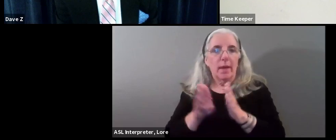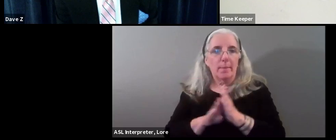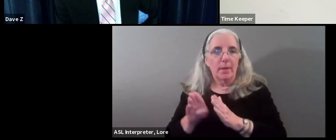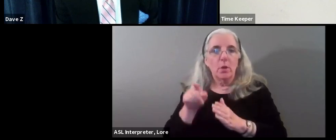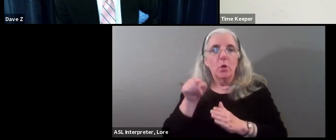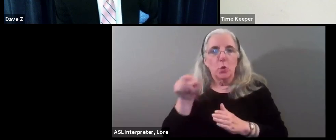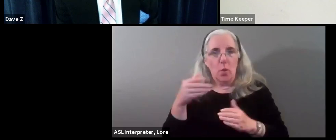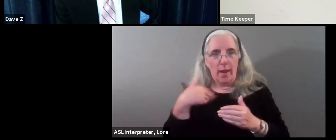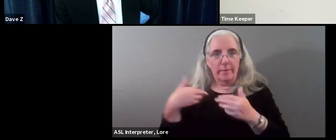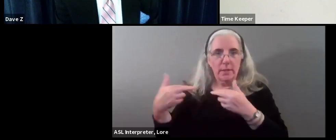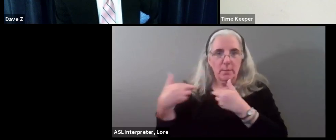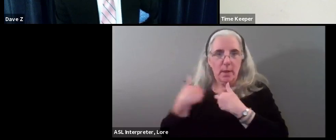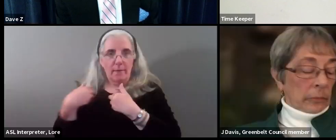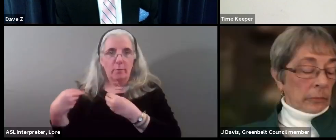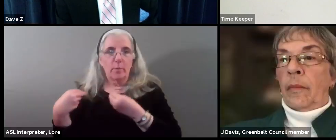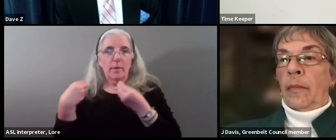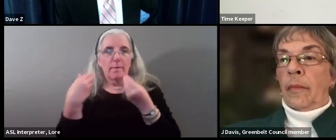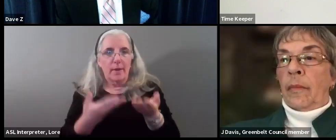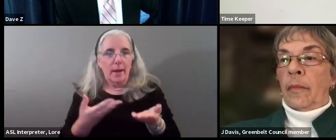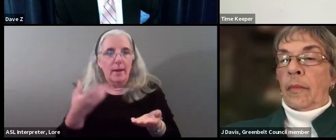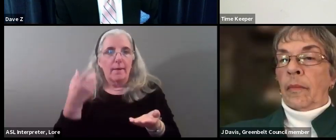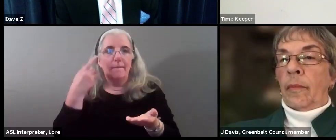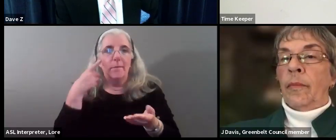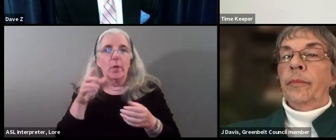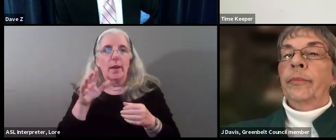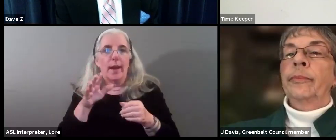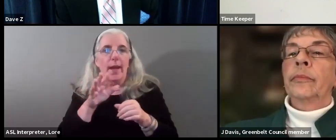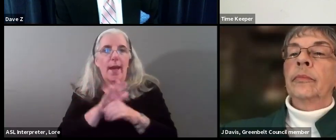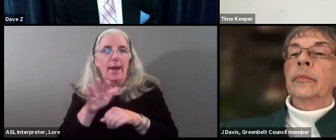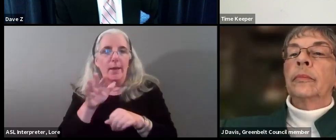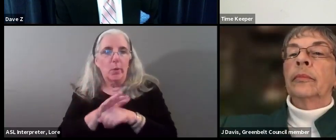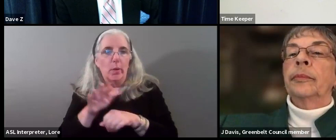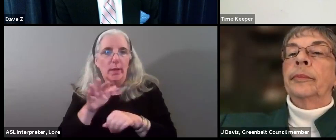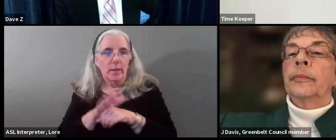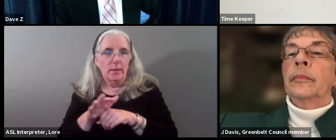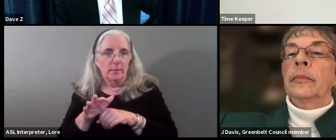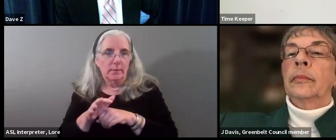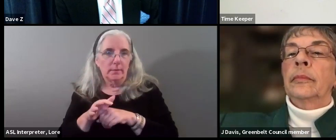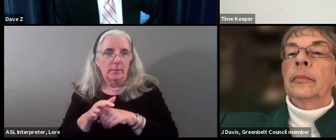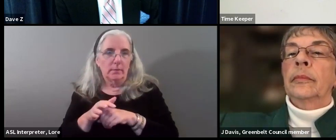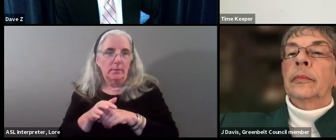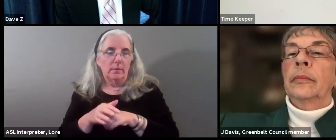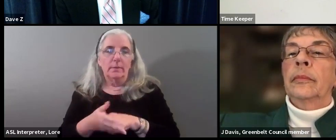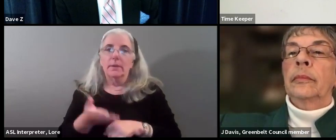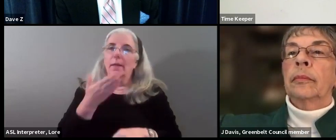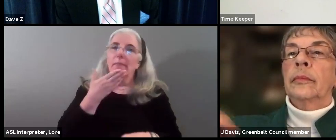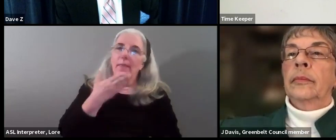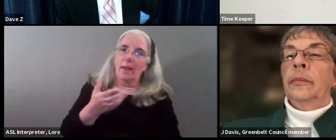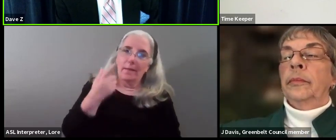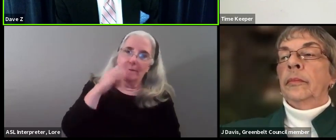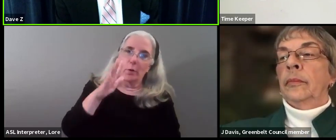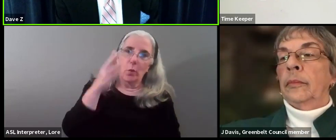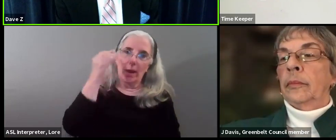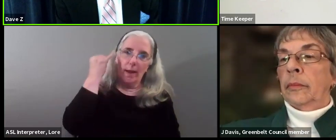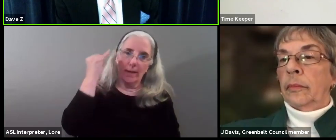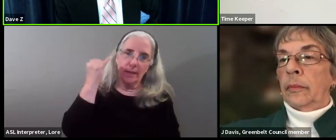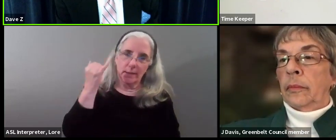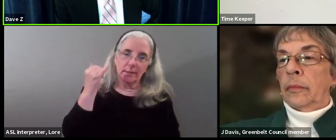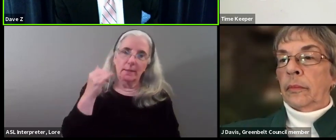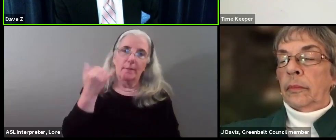responsibility for providing for adequate Thank you, Mr. Orleans, for your thoughts on that. And we will